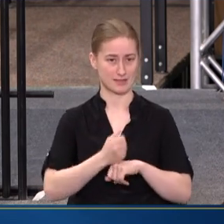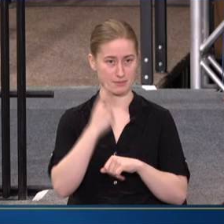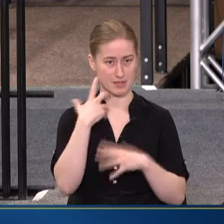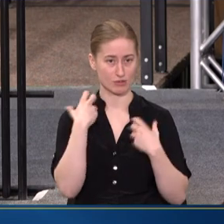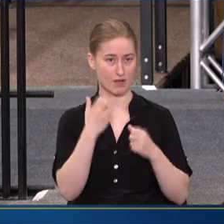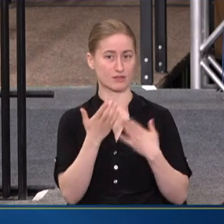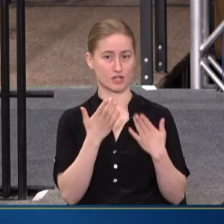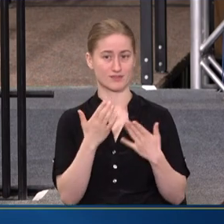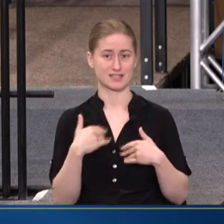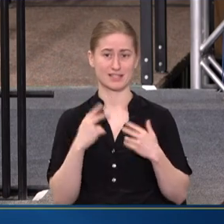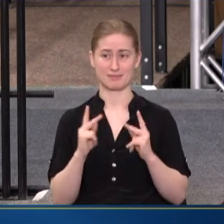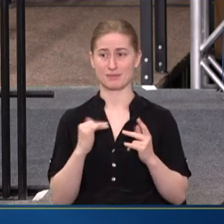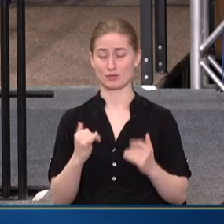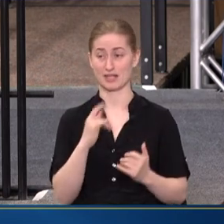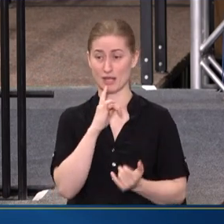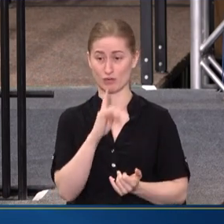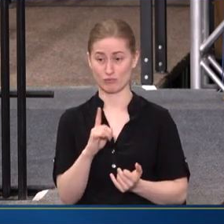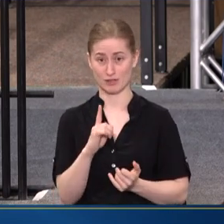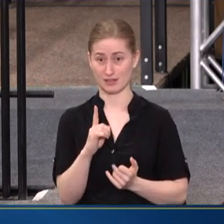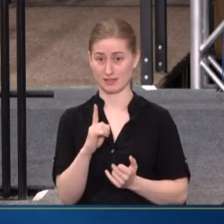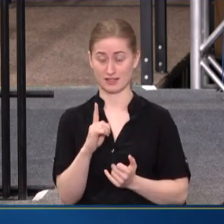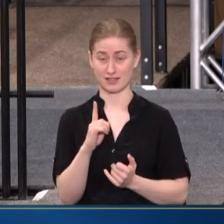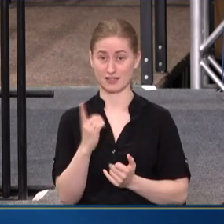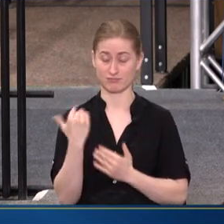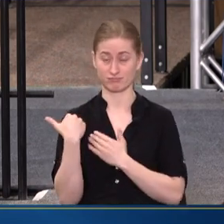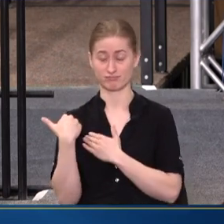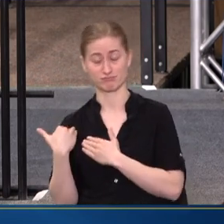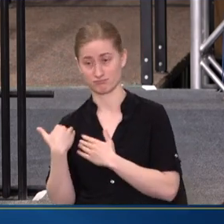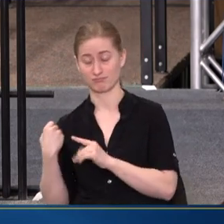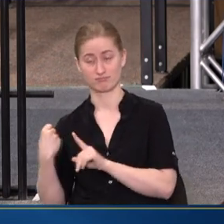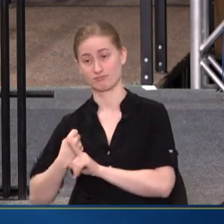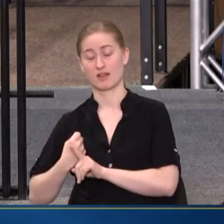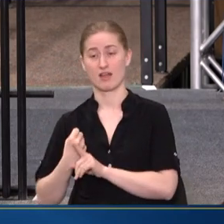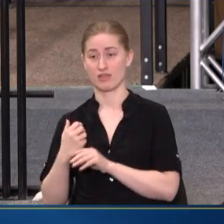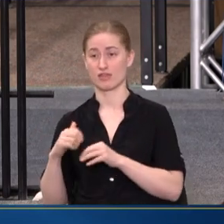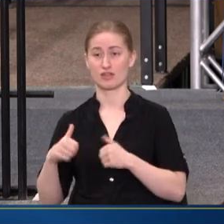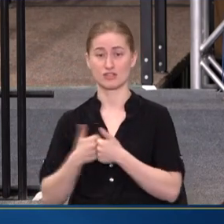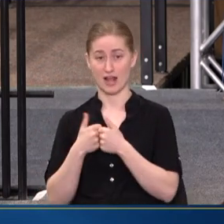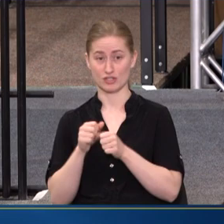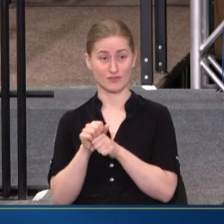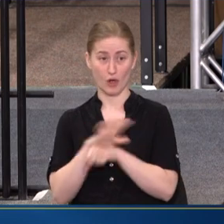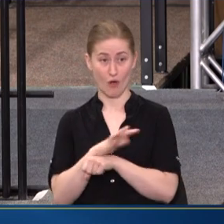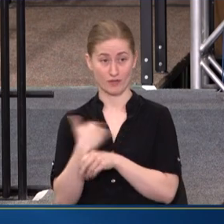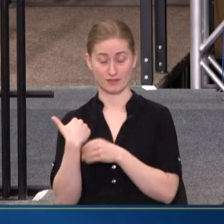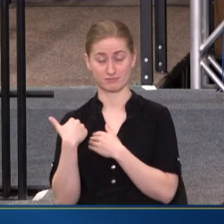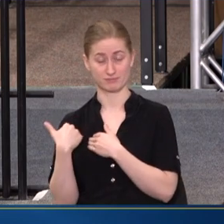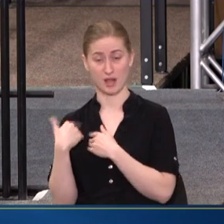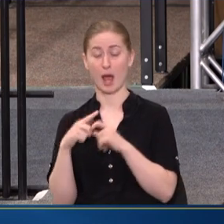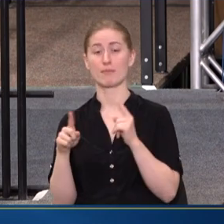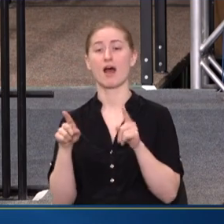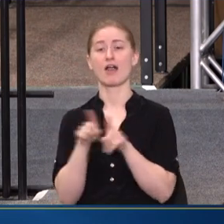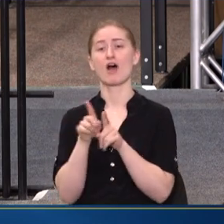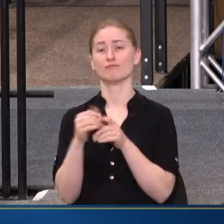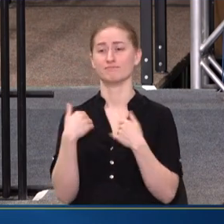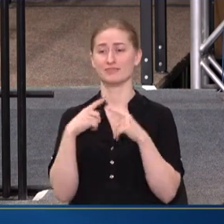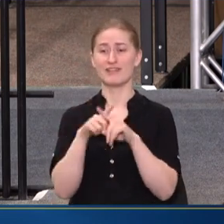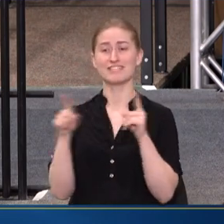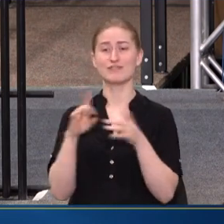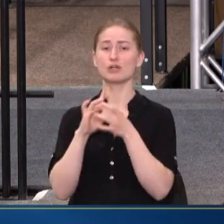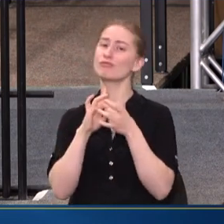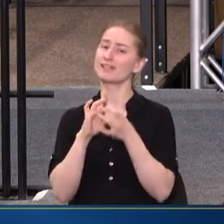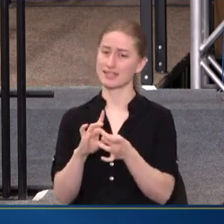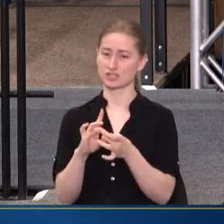TODAY REALLY HAVE BORN THE BRUNT OF MANY OF THE CHALLENGES OF THE COVID ERA. BUT THEY ALSO HAVE A DIFFERENT